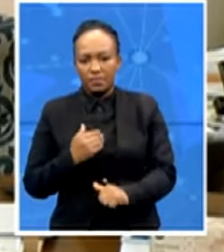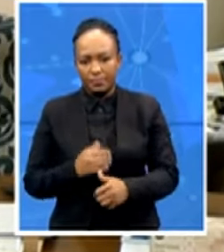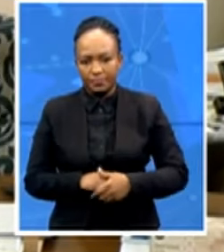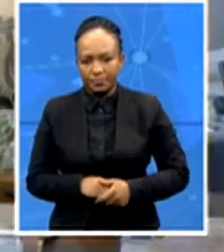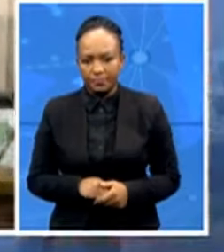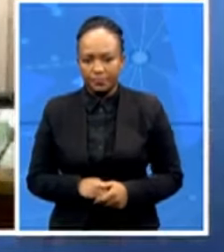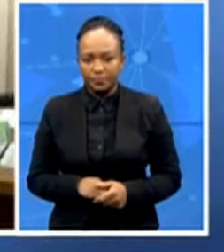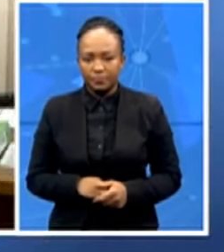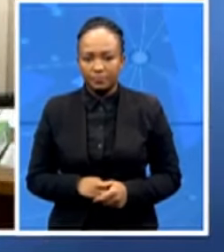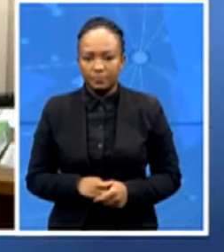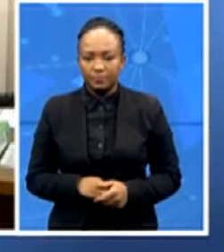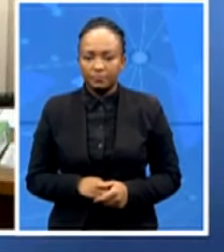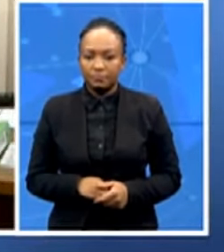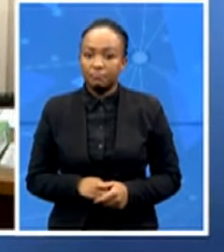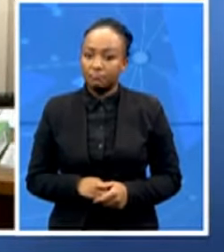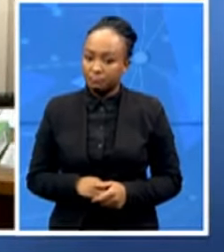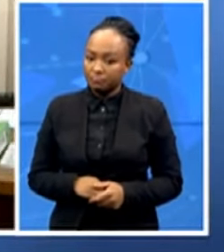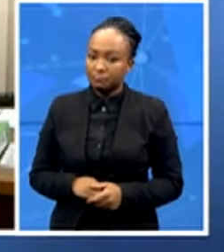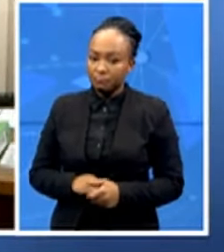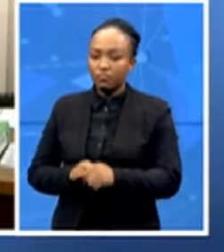of their destiny thank you so much for that beautiful story.